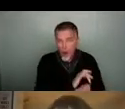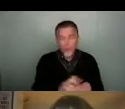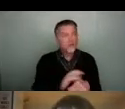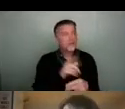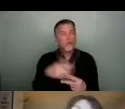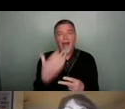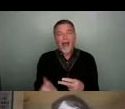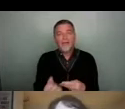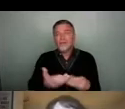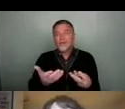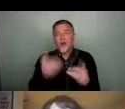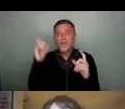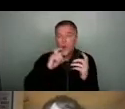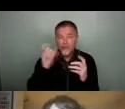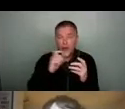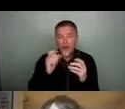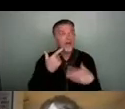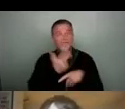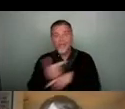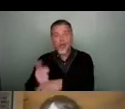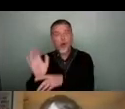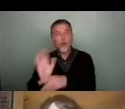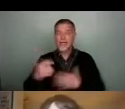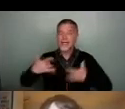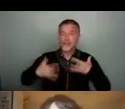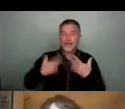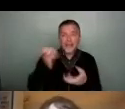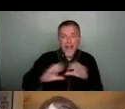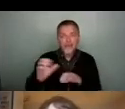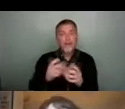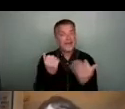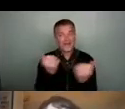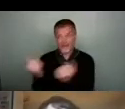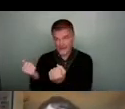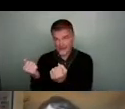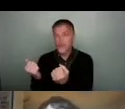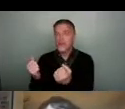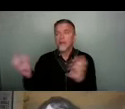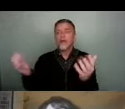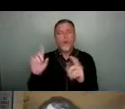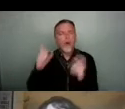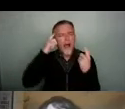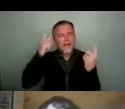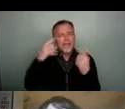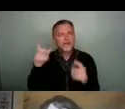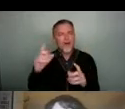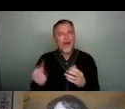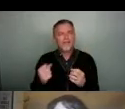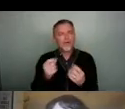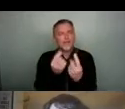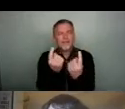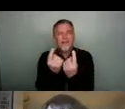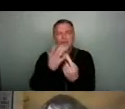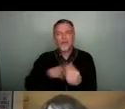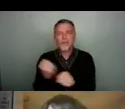photographs, videos, interesting experiments? And then what ideas do people have for stuff that they want to make? Are those